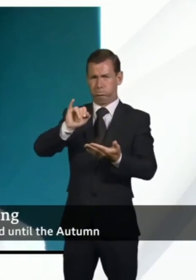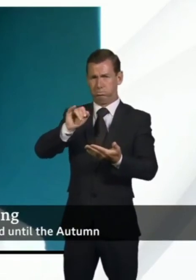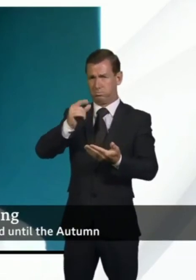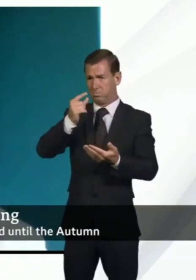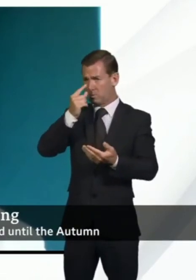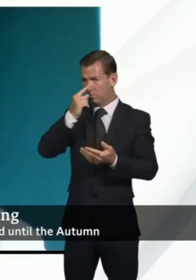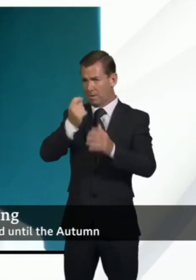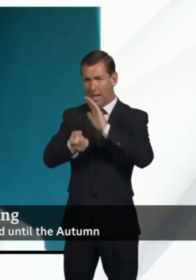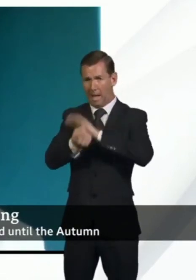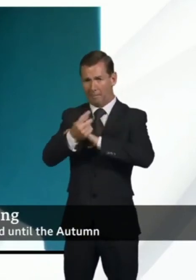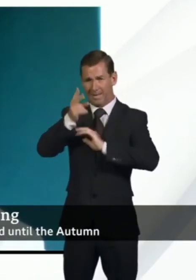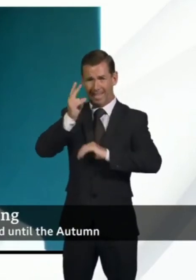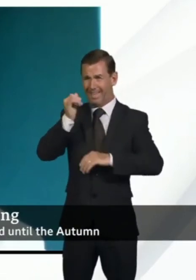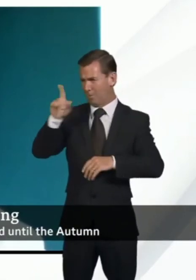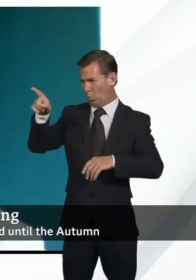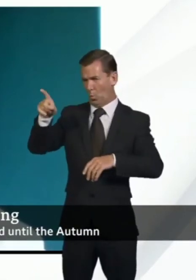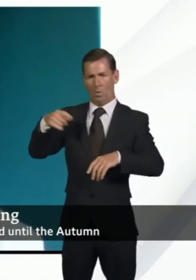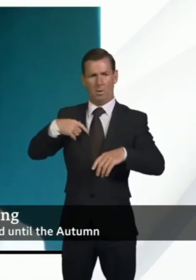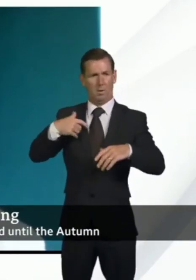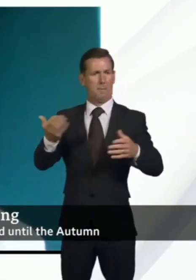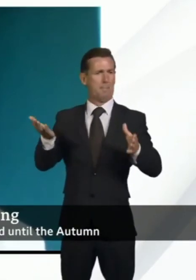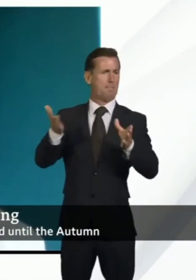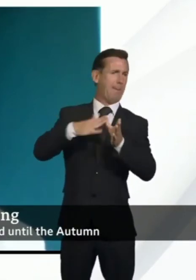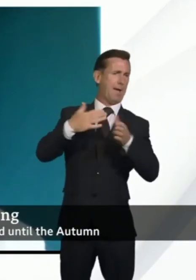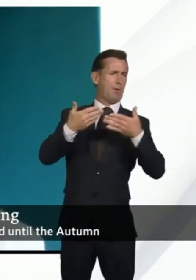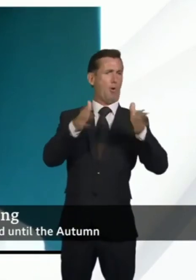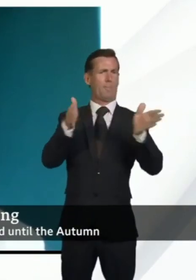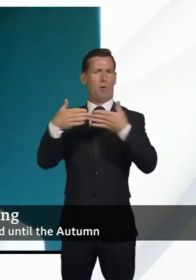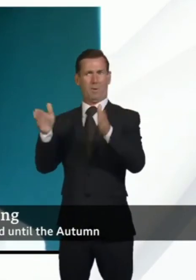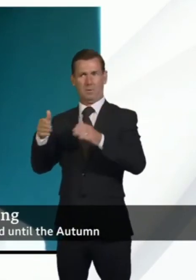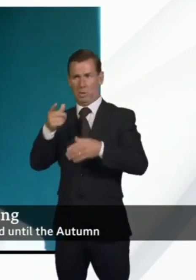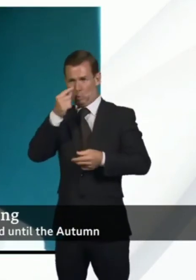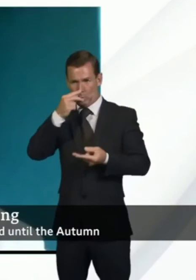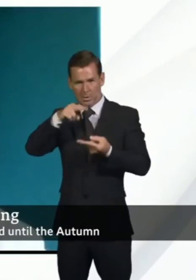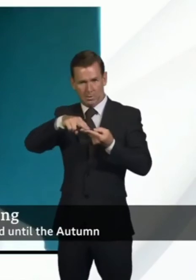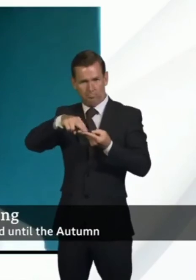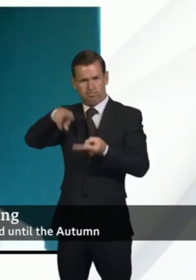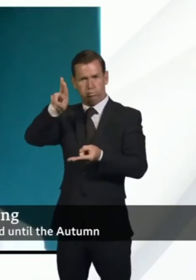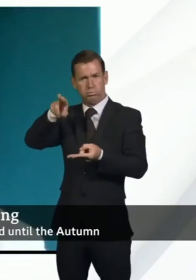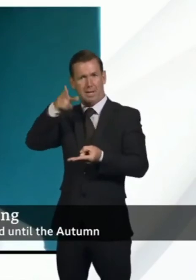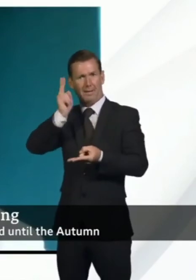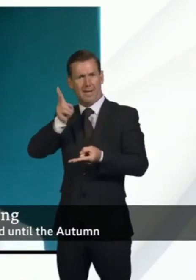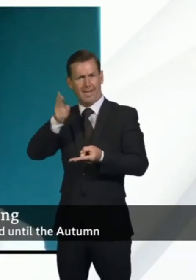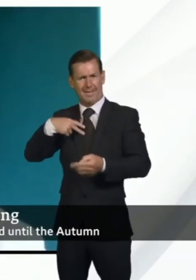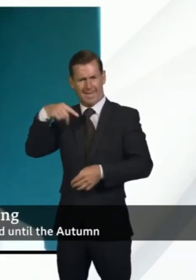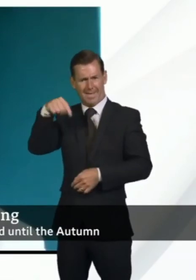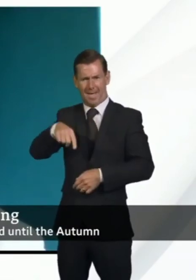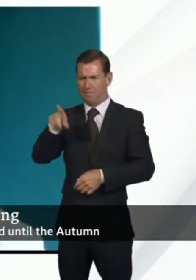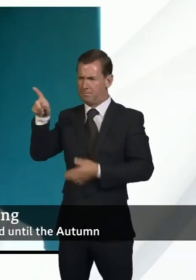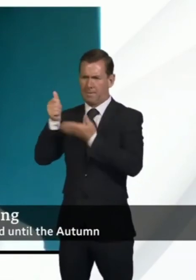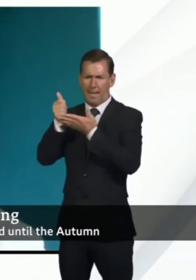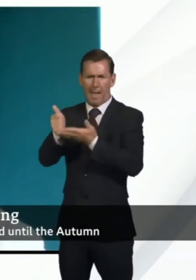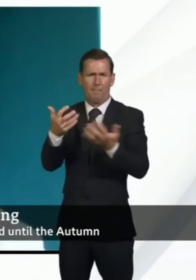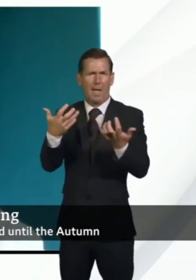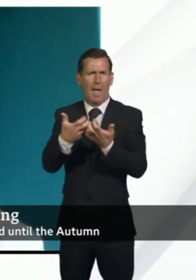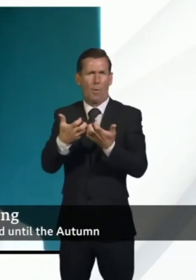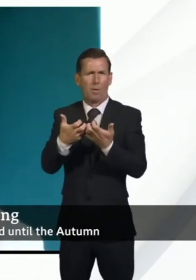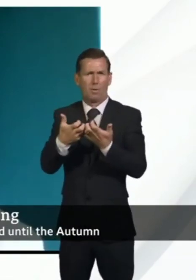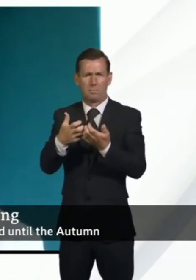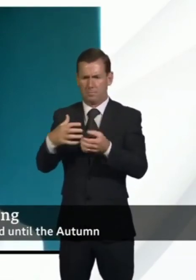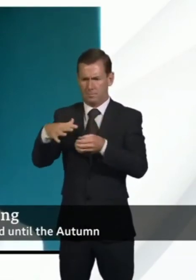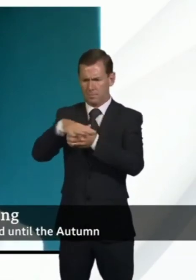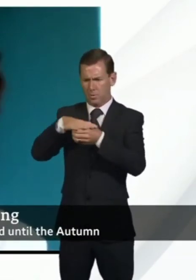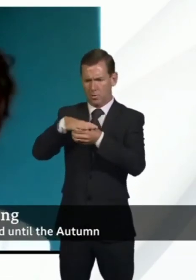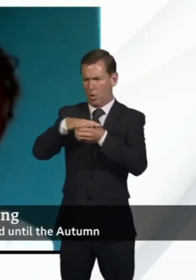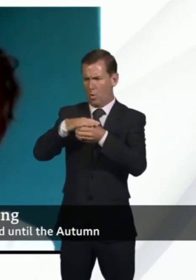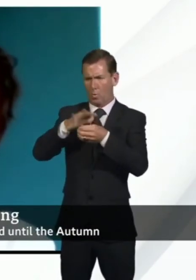spike in cases once lockdown measures are eased and how do you expect local authorities and public health teams to be able to enforce